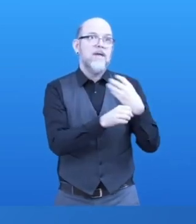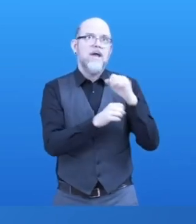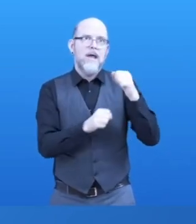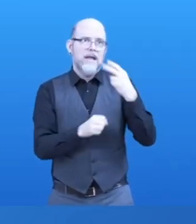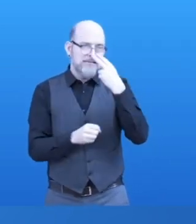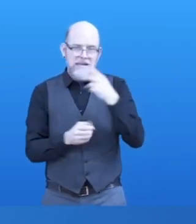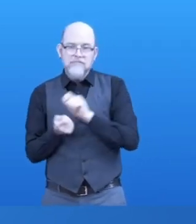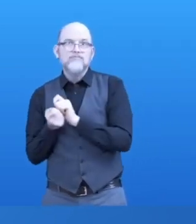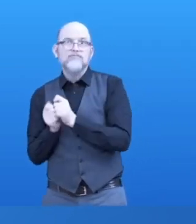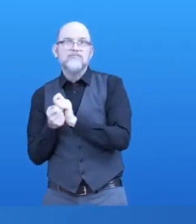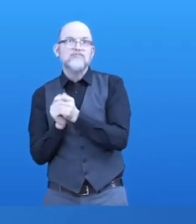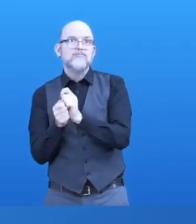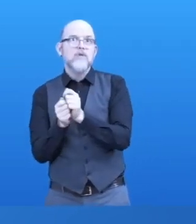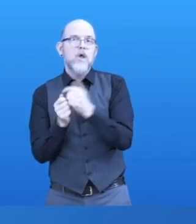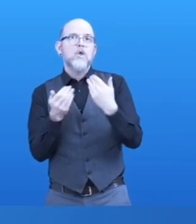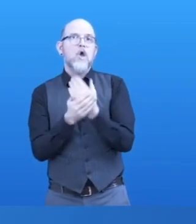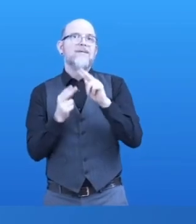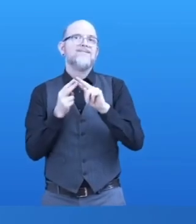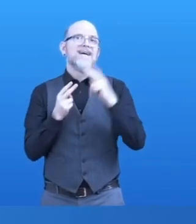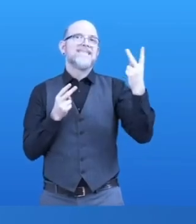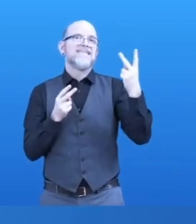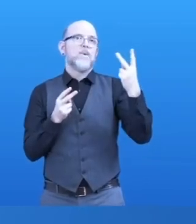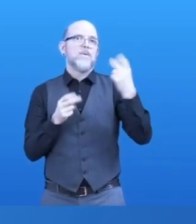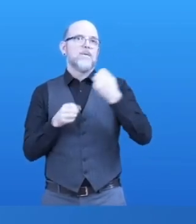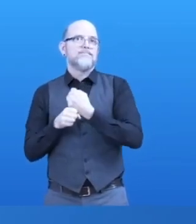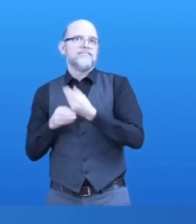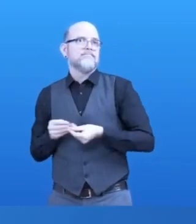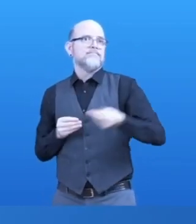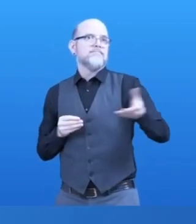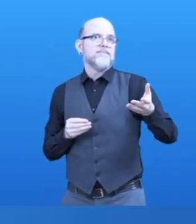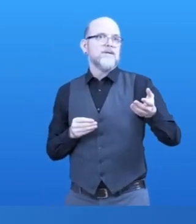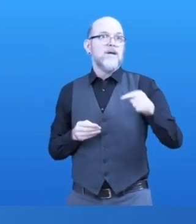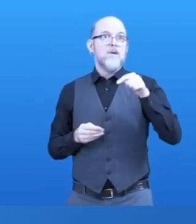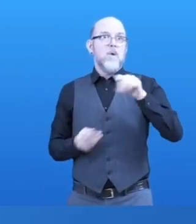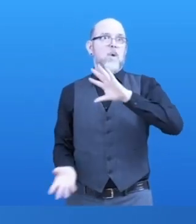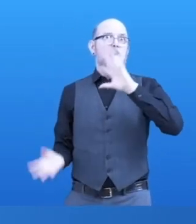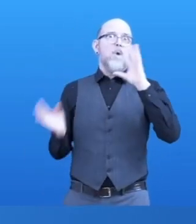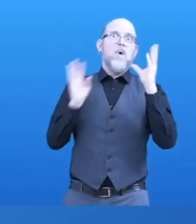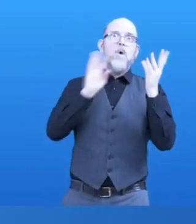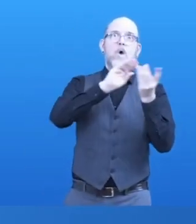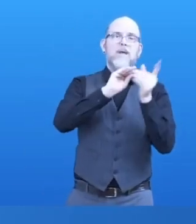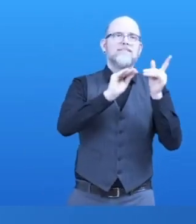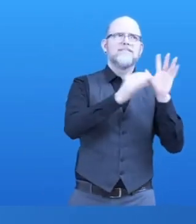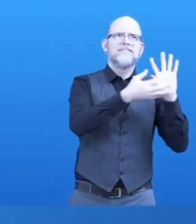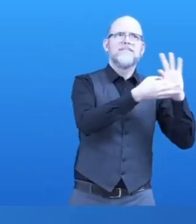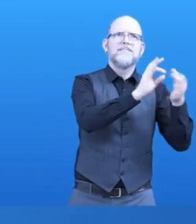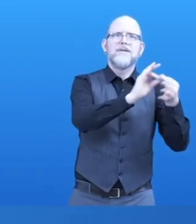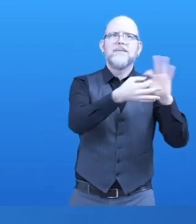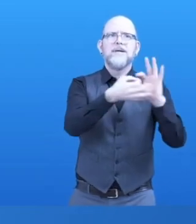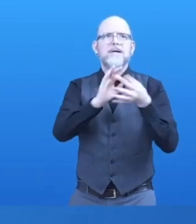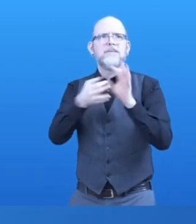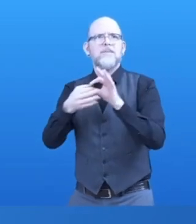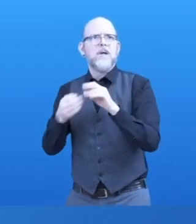this needs to be coordinated. Who is it that's undertaking the development of policy and